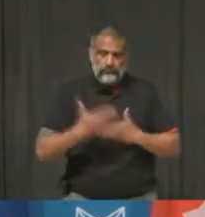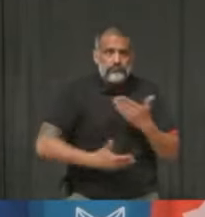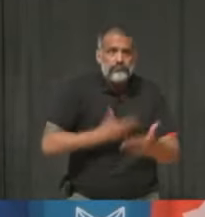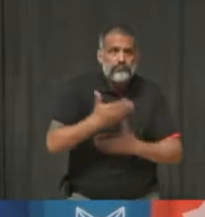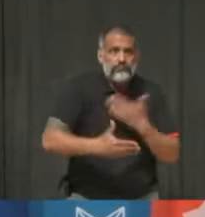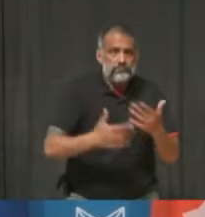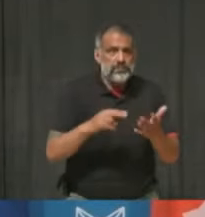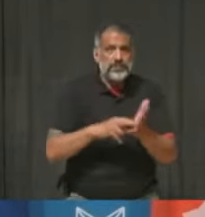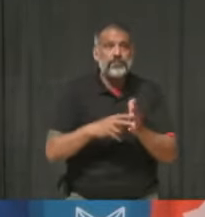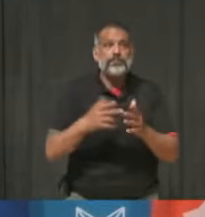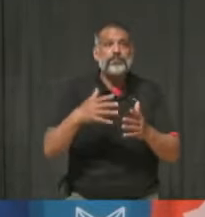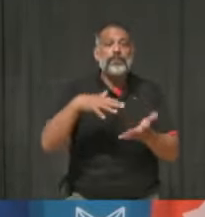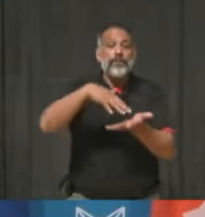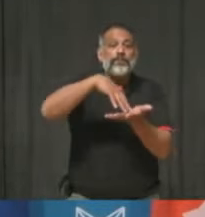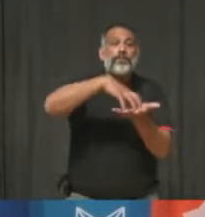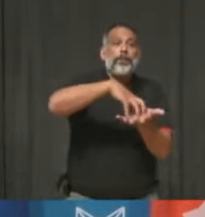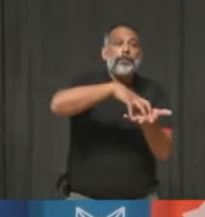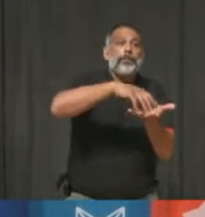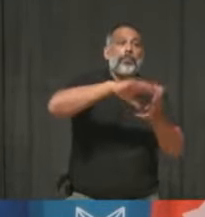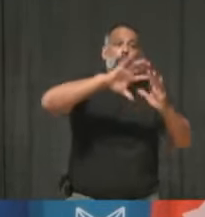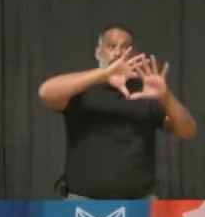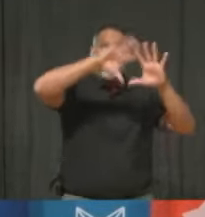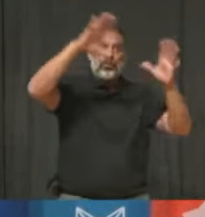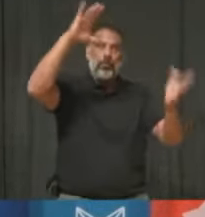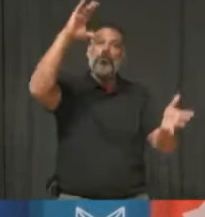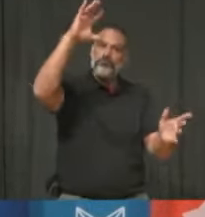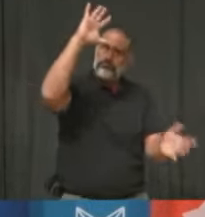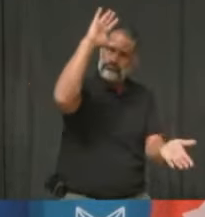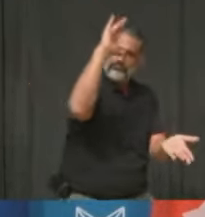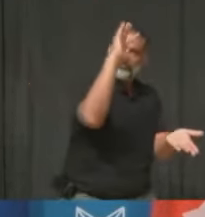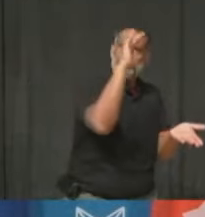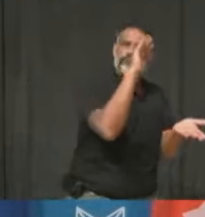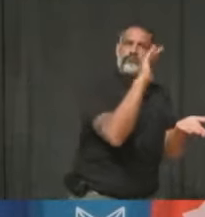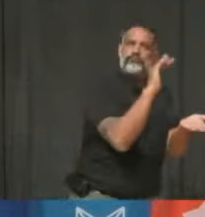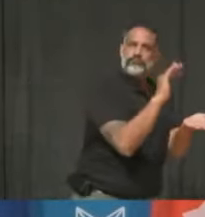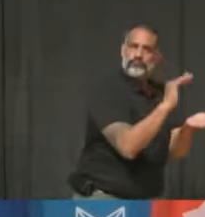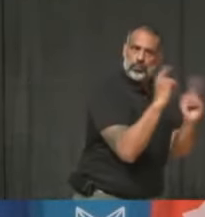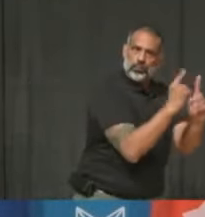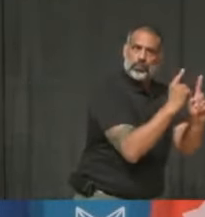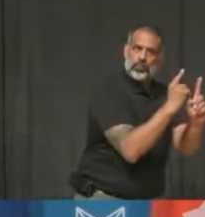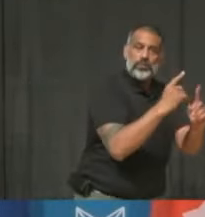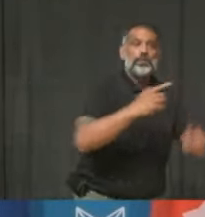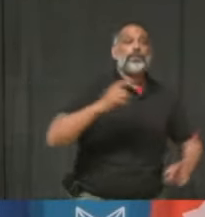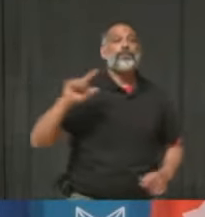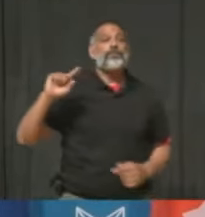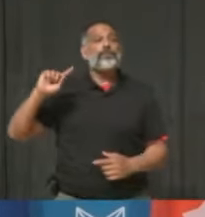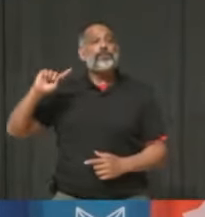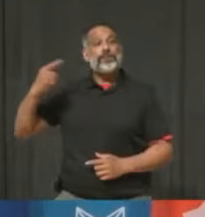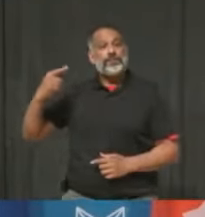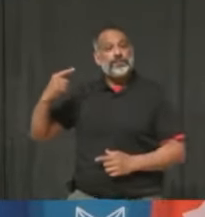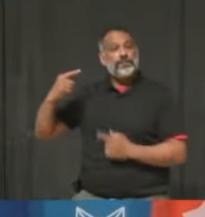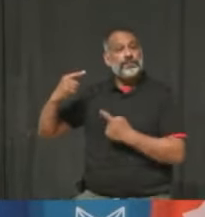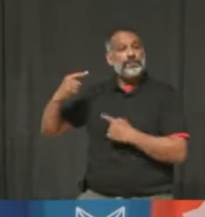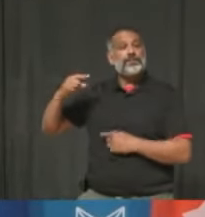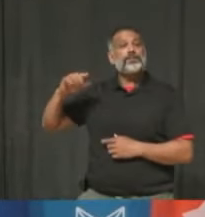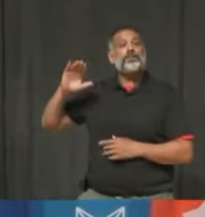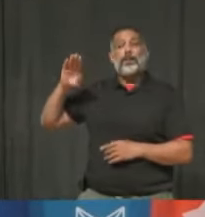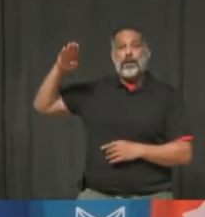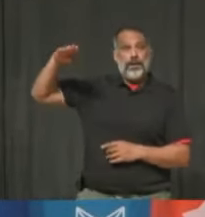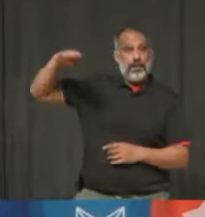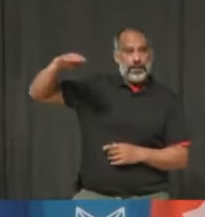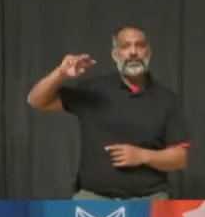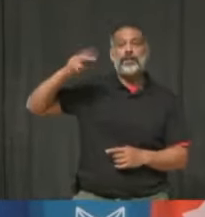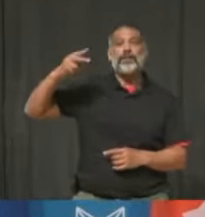vulnerability. Where our picture differs from the previous two waves is in the machinery of our vaccination